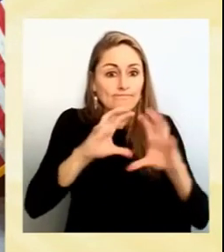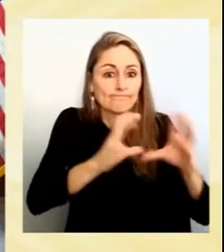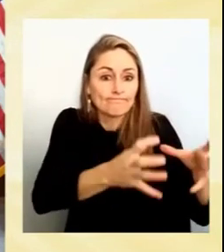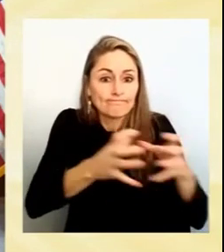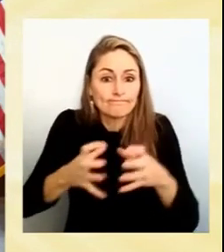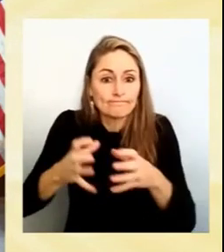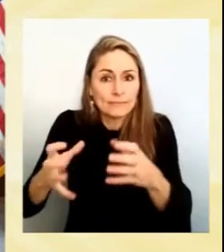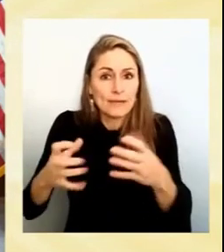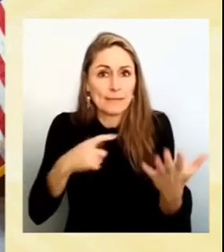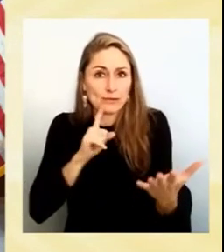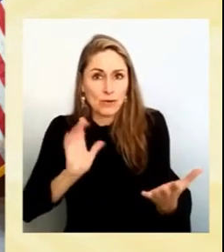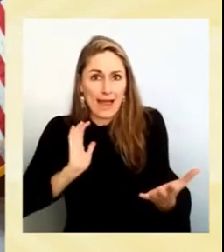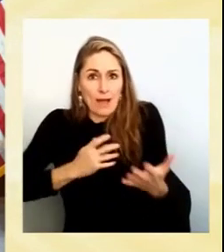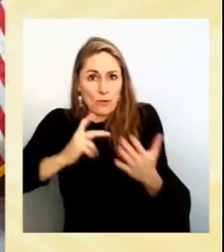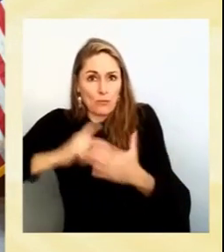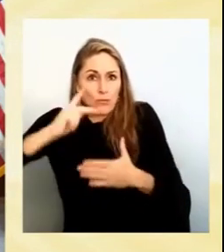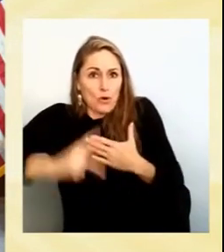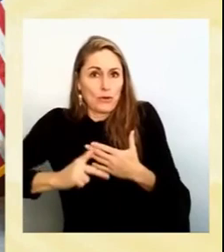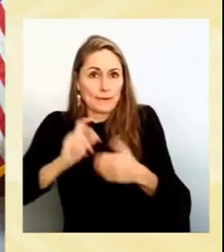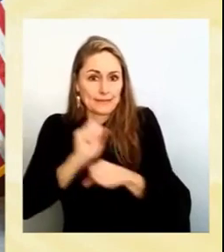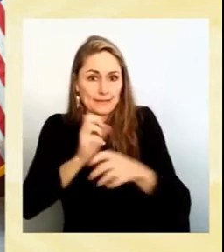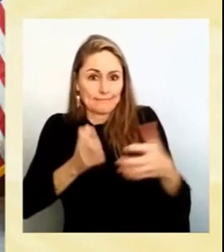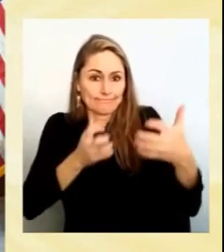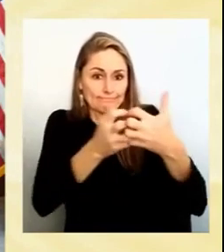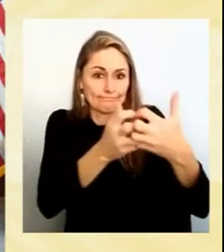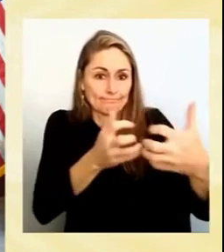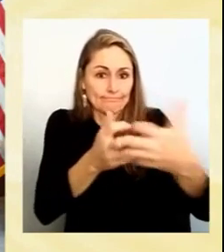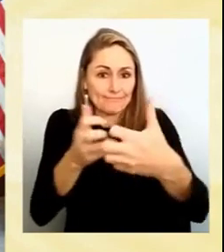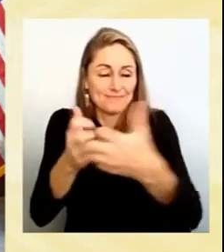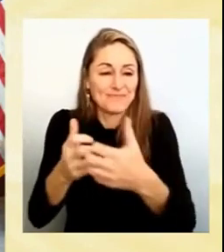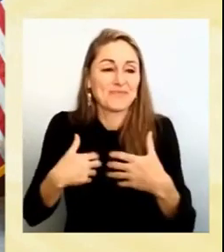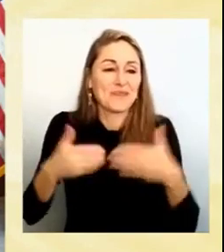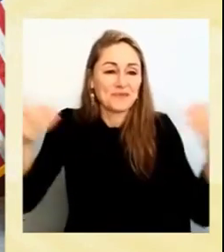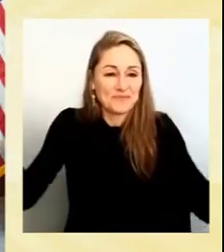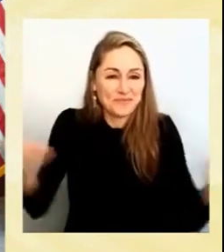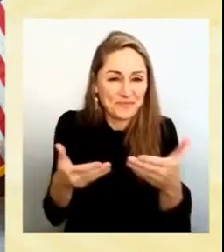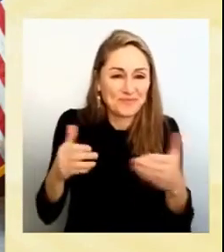working for them. So I'm thrilled to introduce our leader, Secretary Pete Buttigieg.